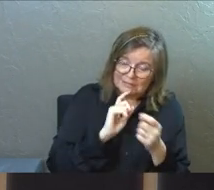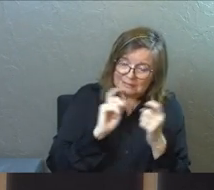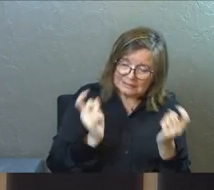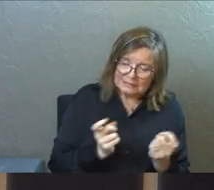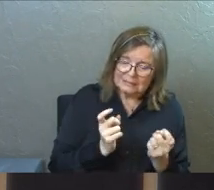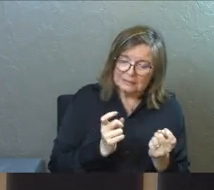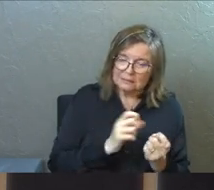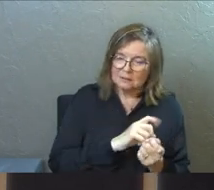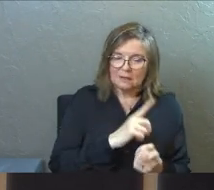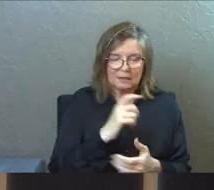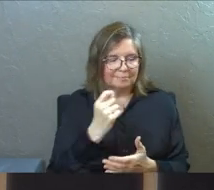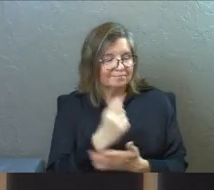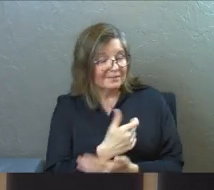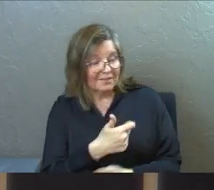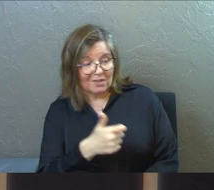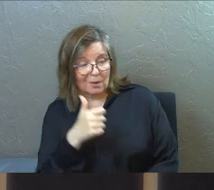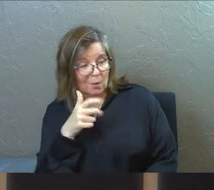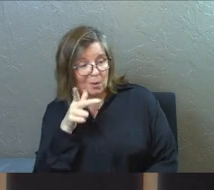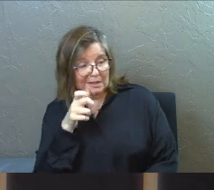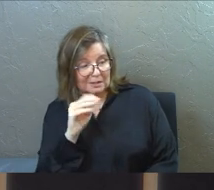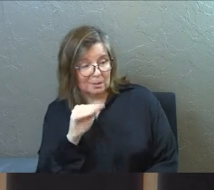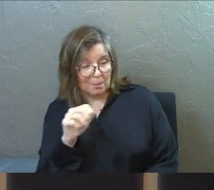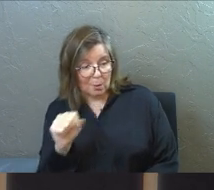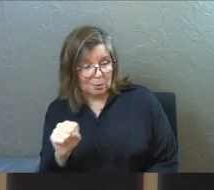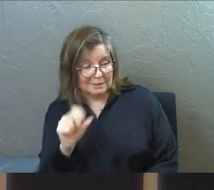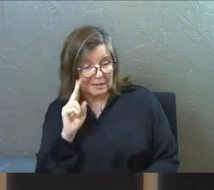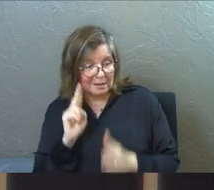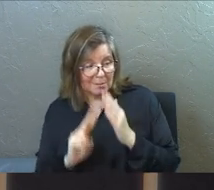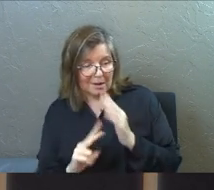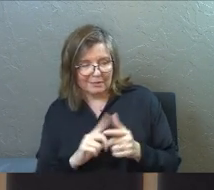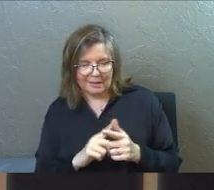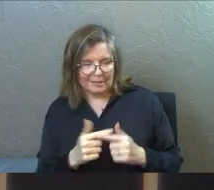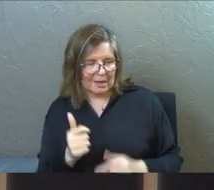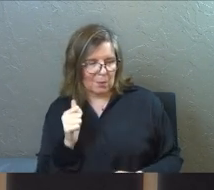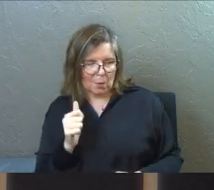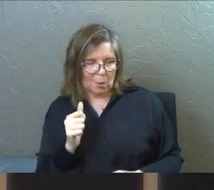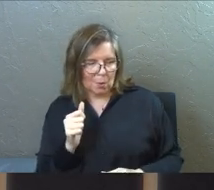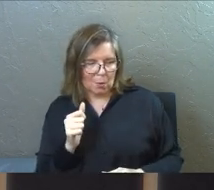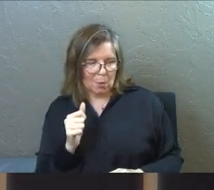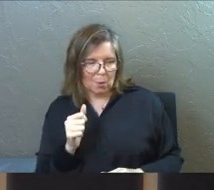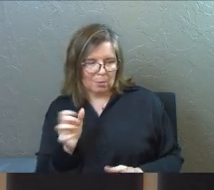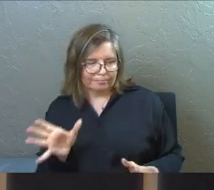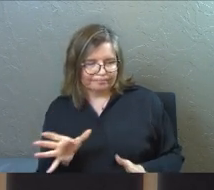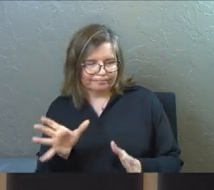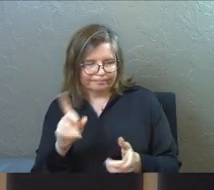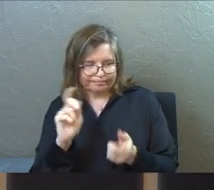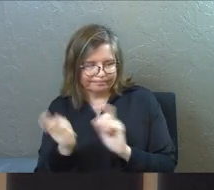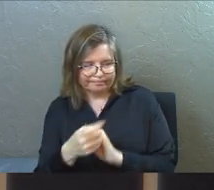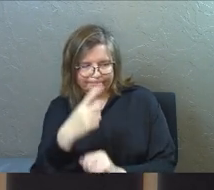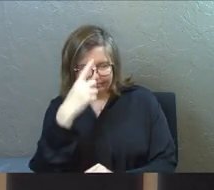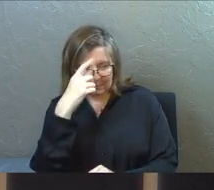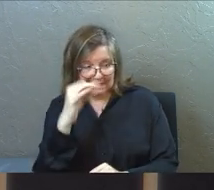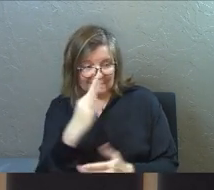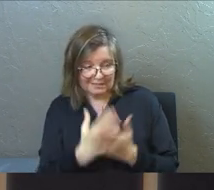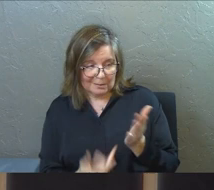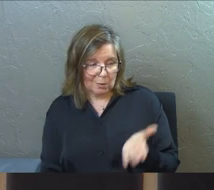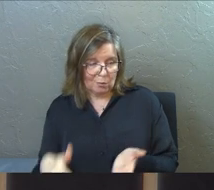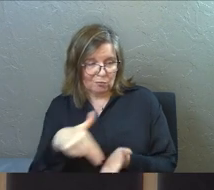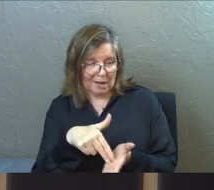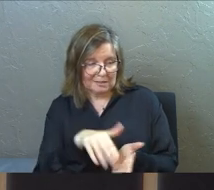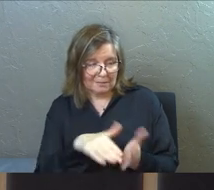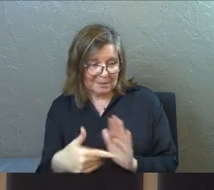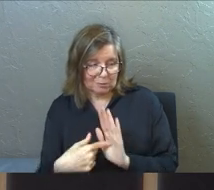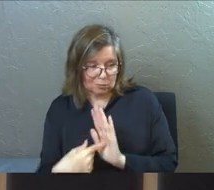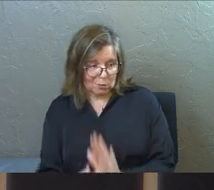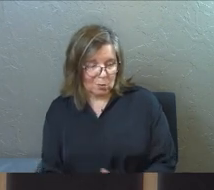turn to God. But Abraham said, if they won't listen to Moses and the prophets, they won't be persuaded, even if someone rises from the dead.